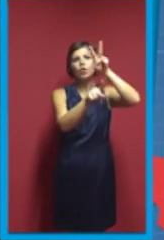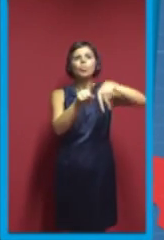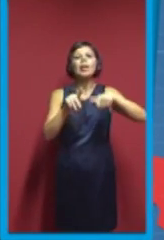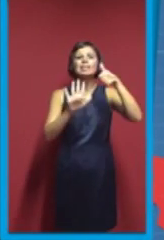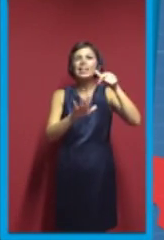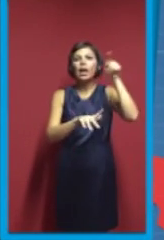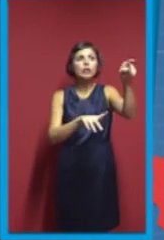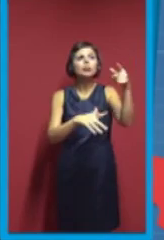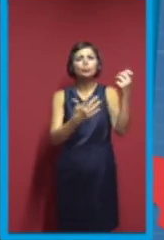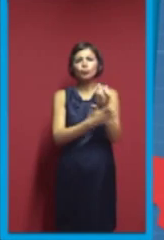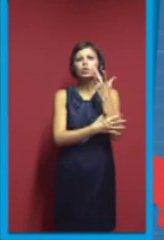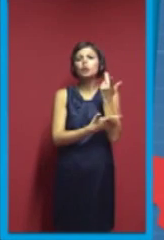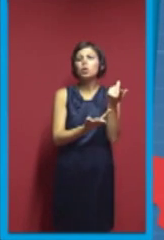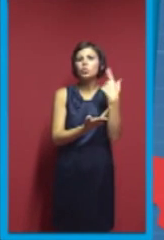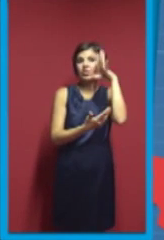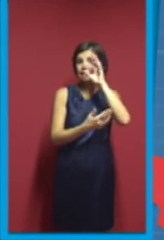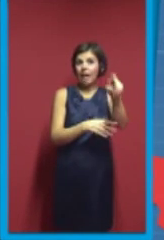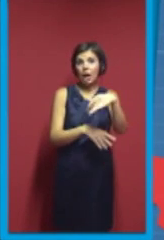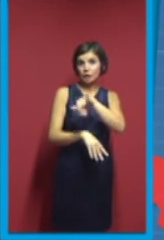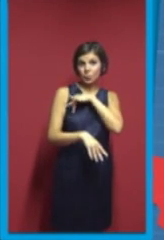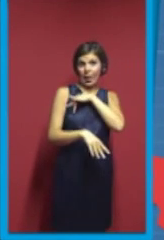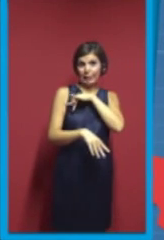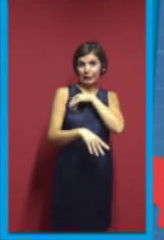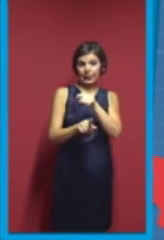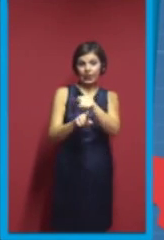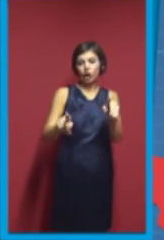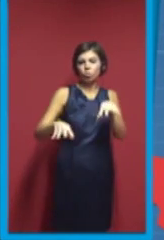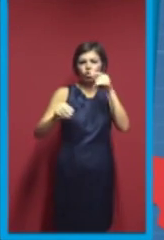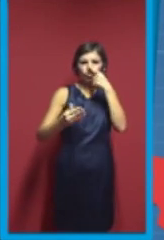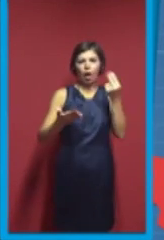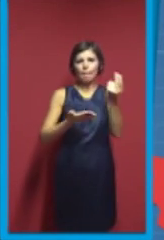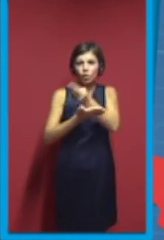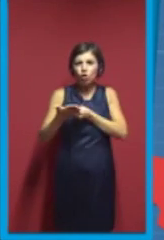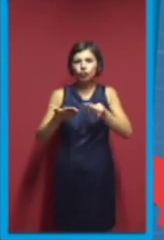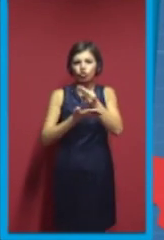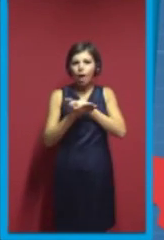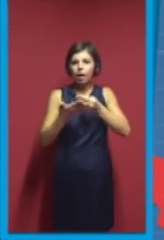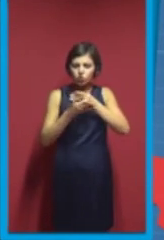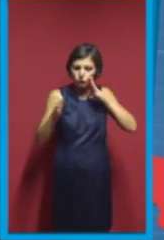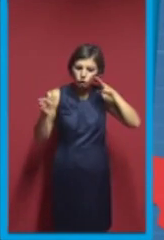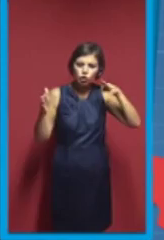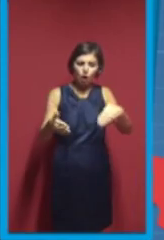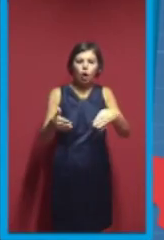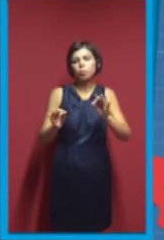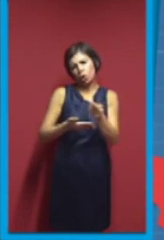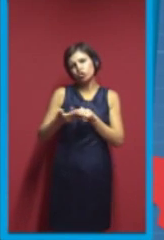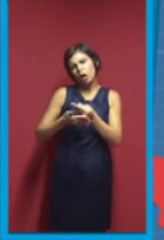because RepRap Project started all the 3D printing bus, which you can see now. Most of the